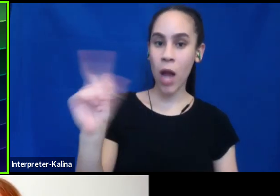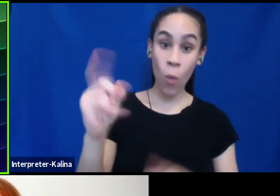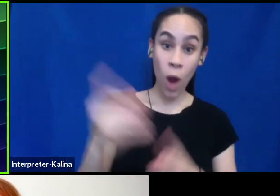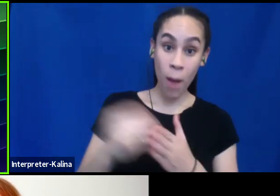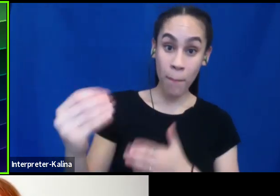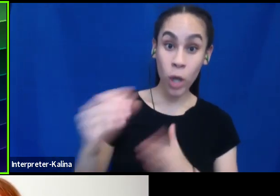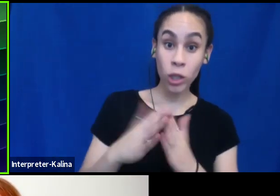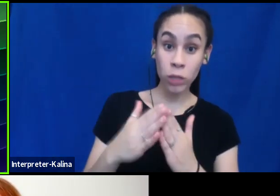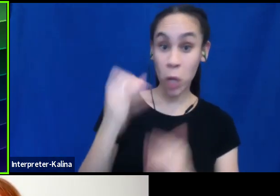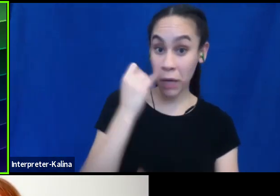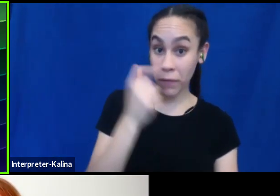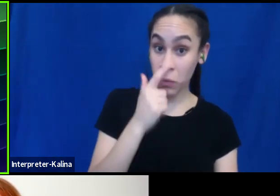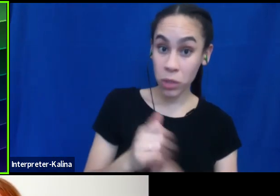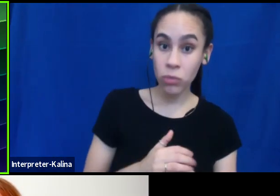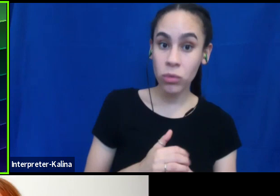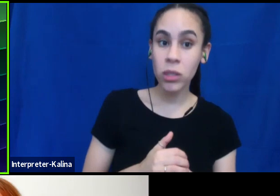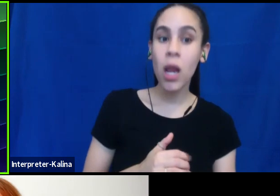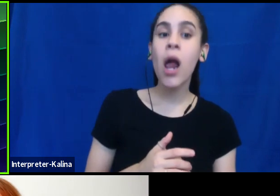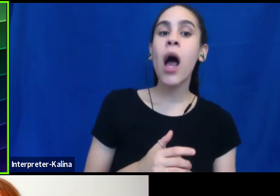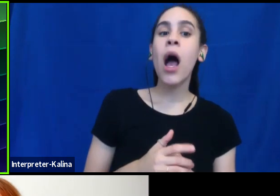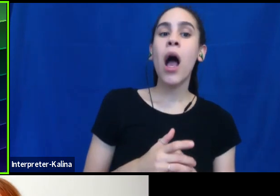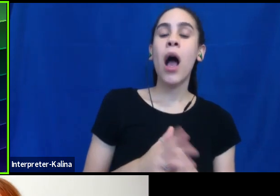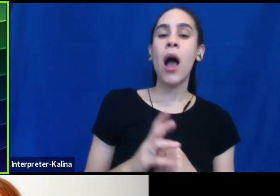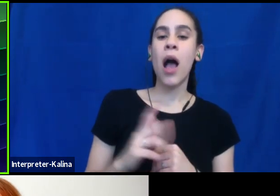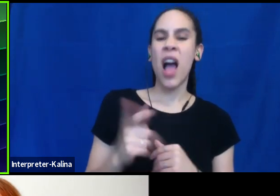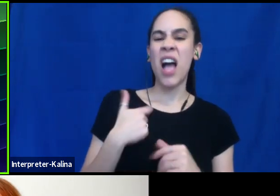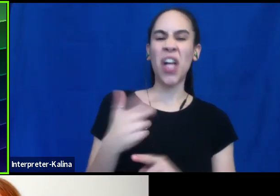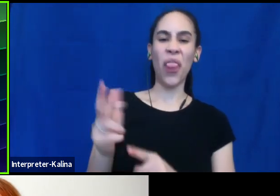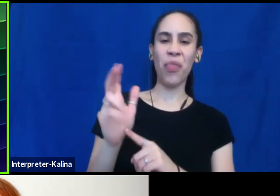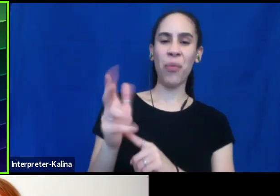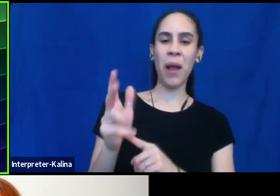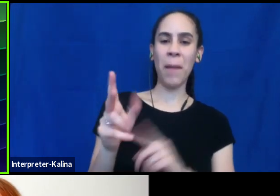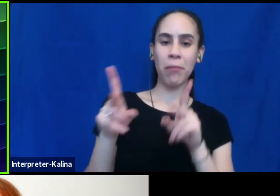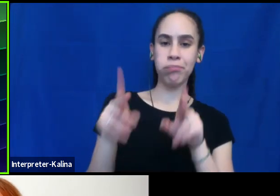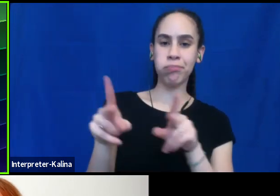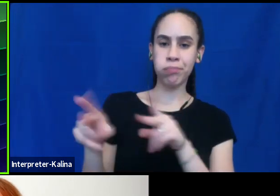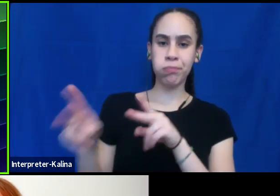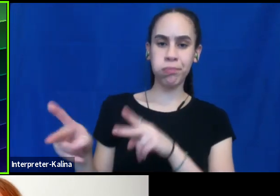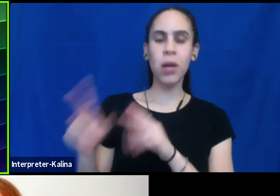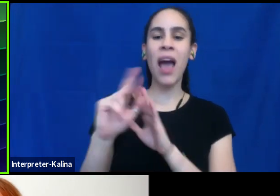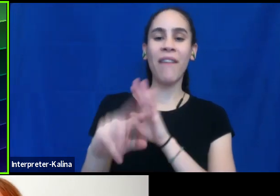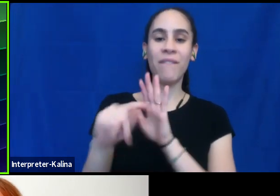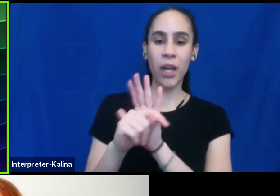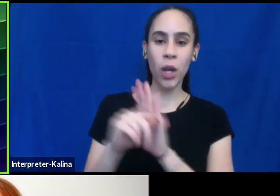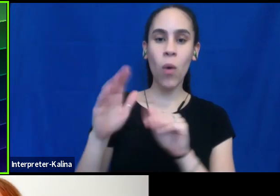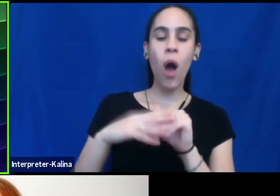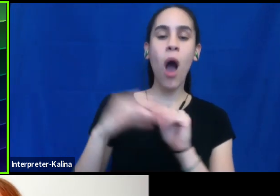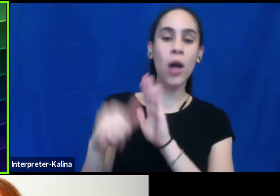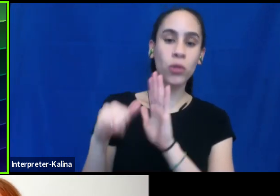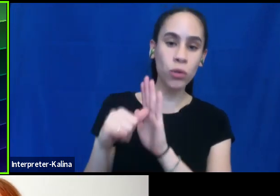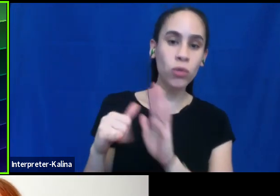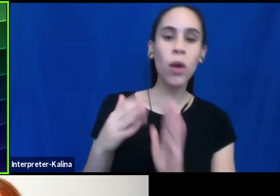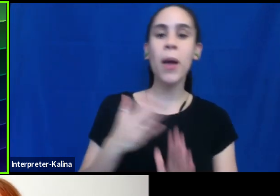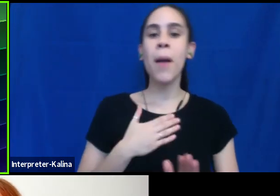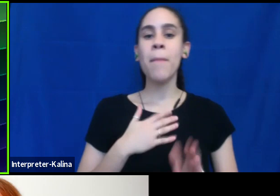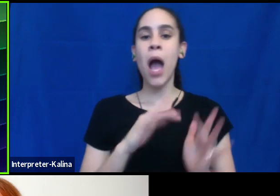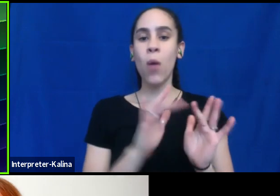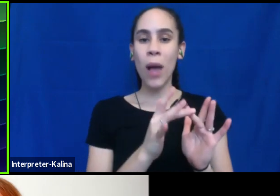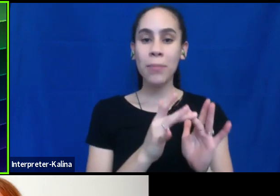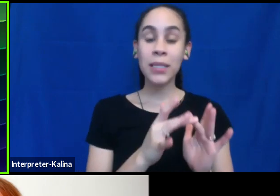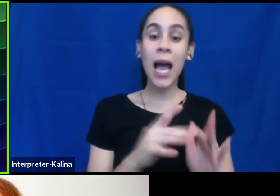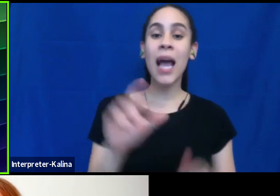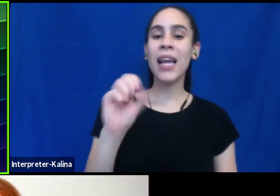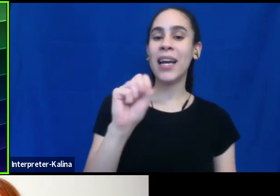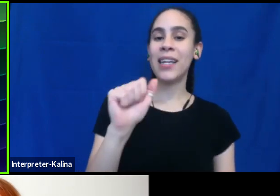um, I have been making little three minute fun videos that are on my website, also on YouTube on, uh, with savvy ally tips,